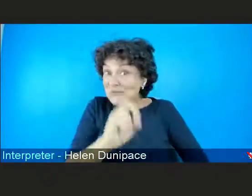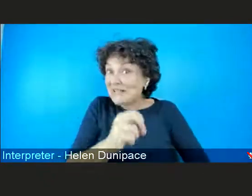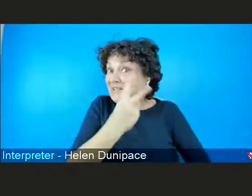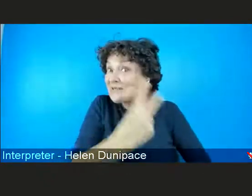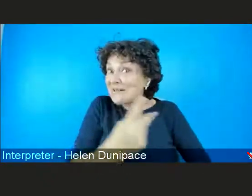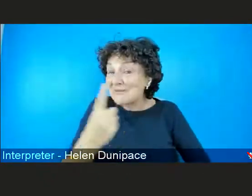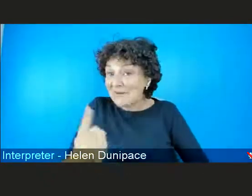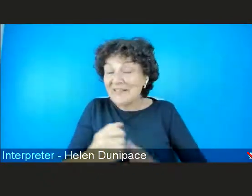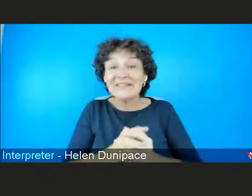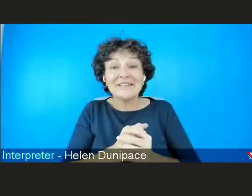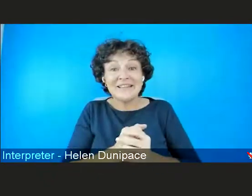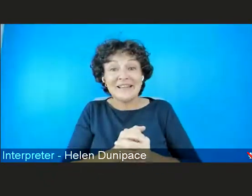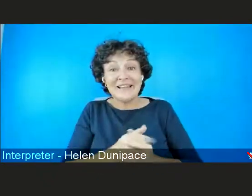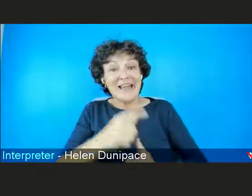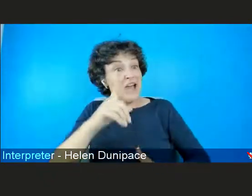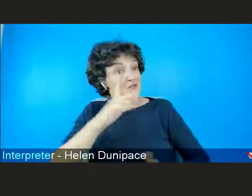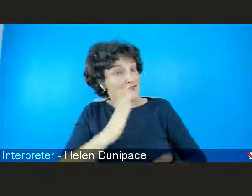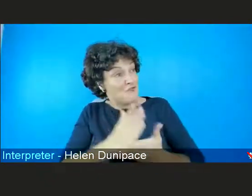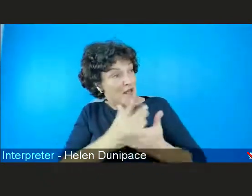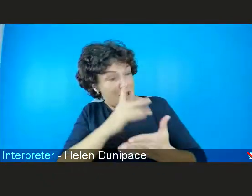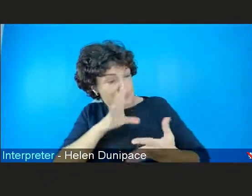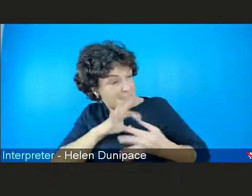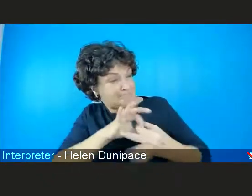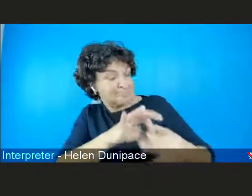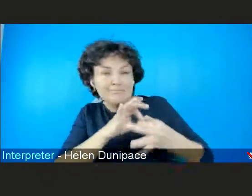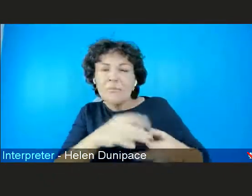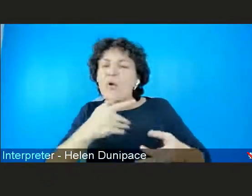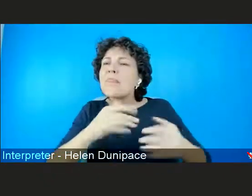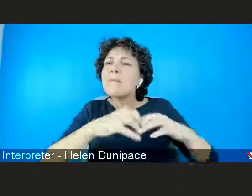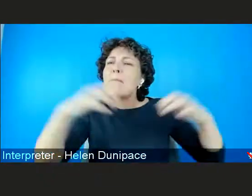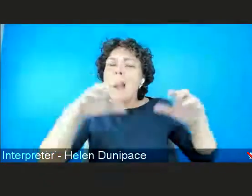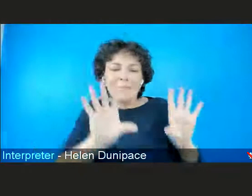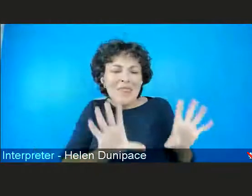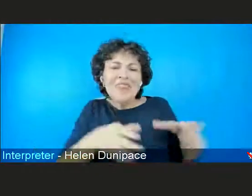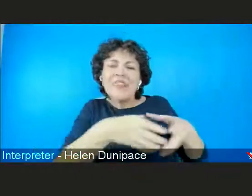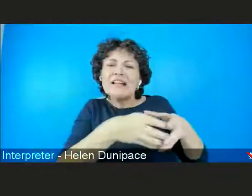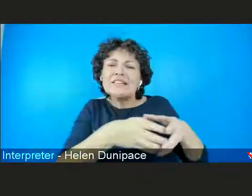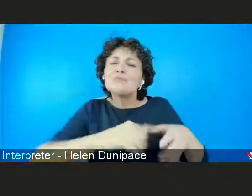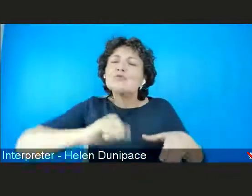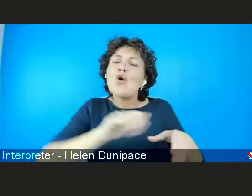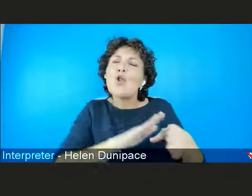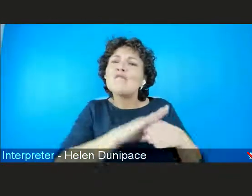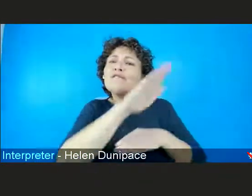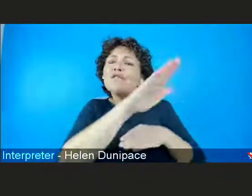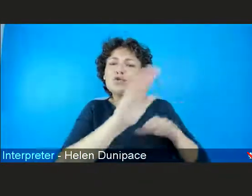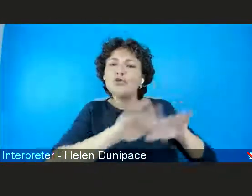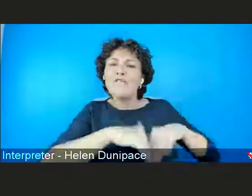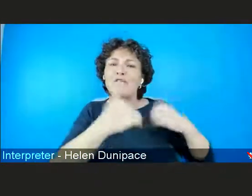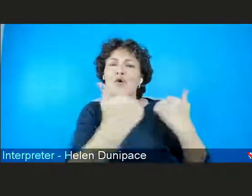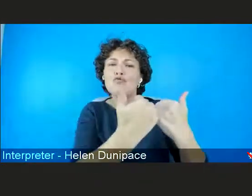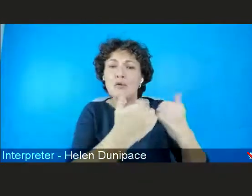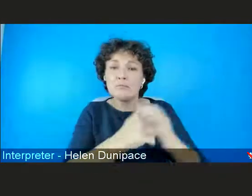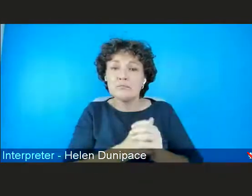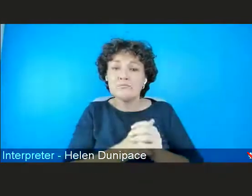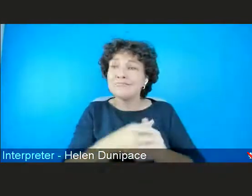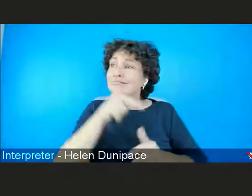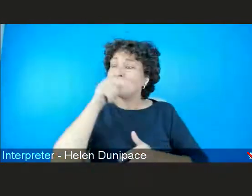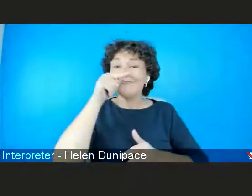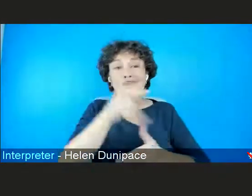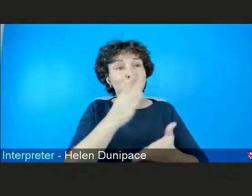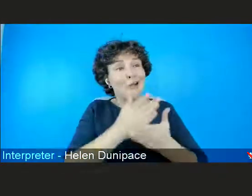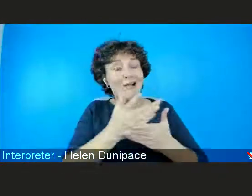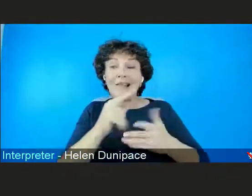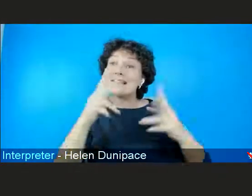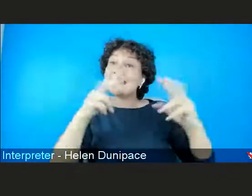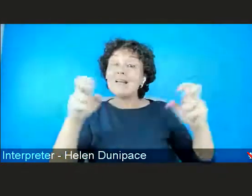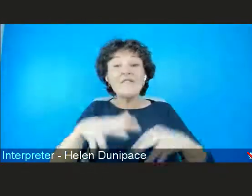partnership with the Parliament's think tank, Scotland's Futures Forum. This afternoon's panel is titled Violence Against Women and it's held in